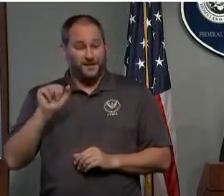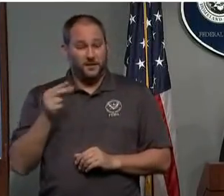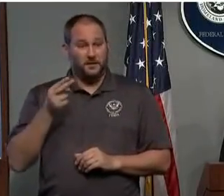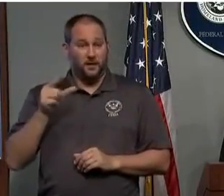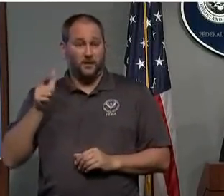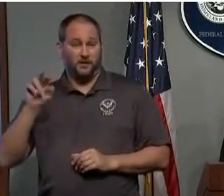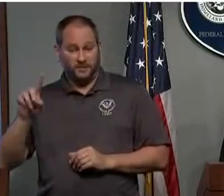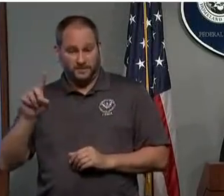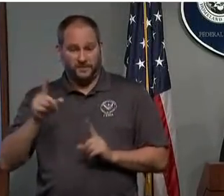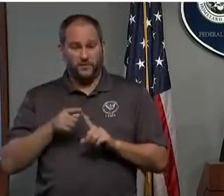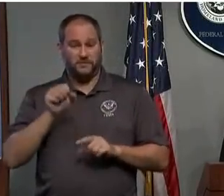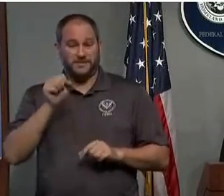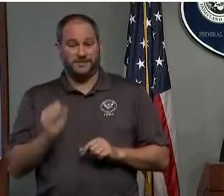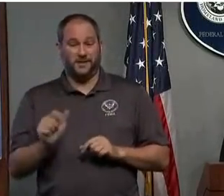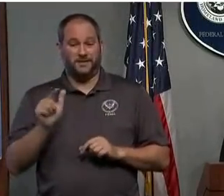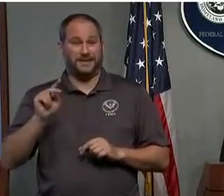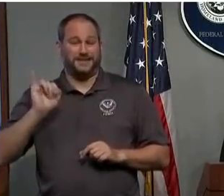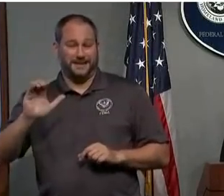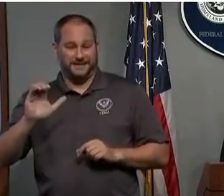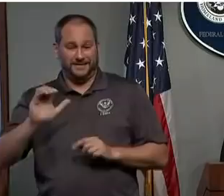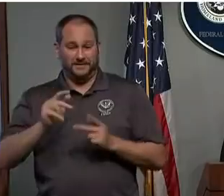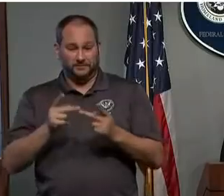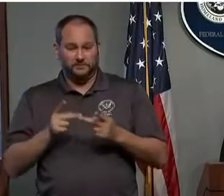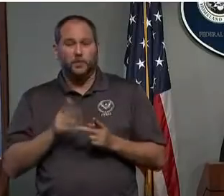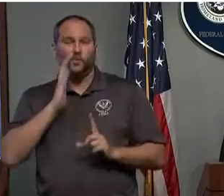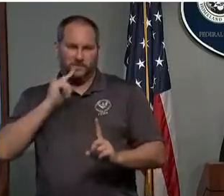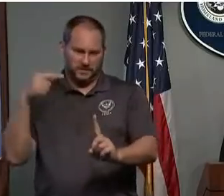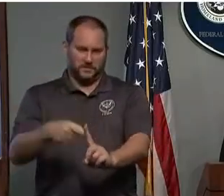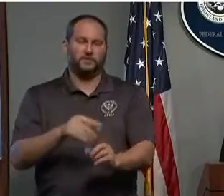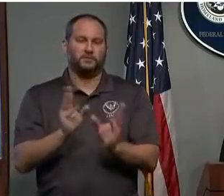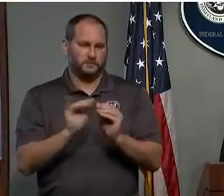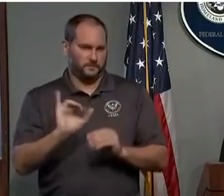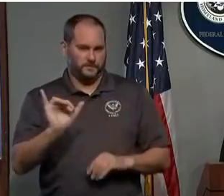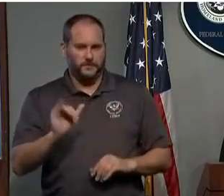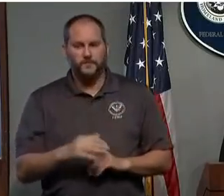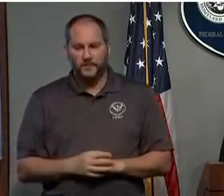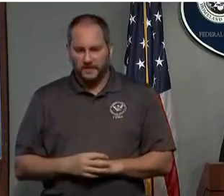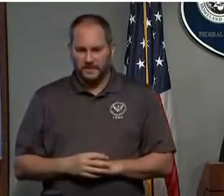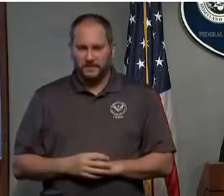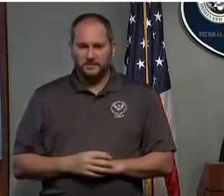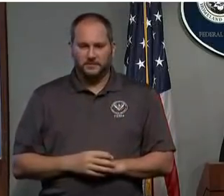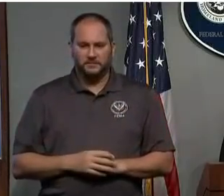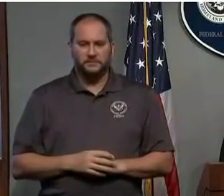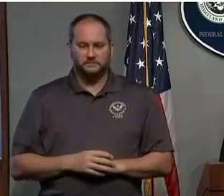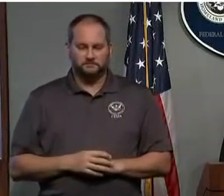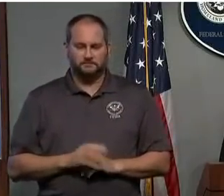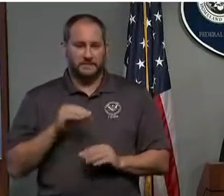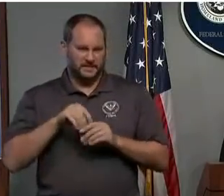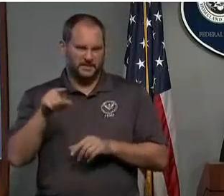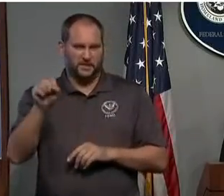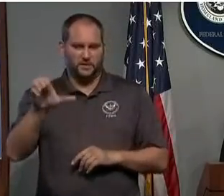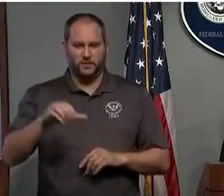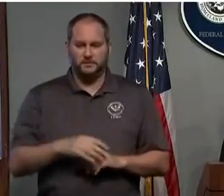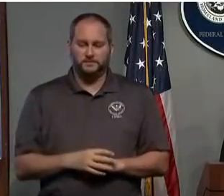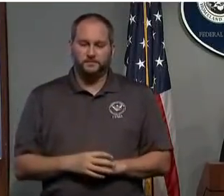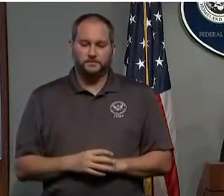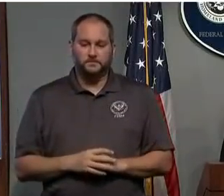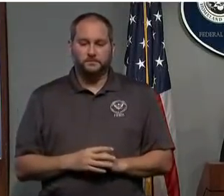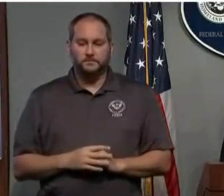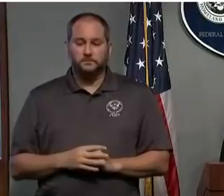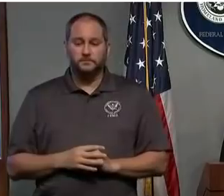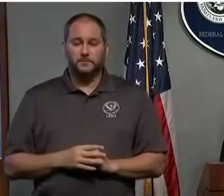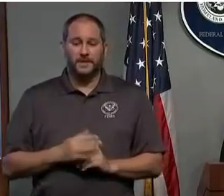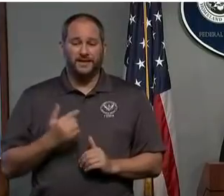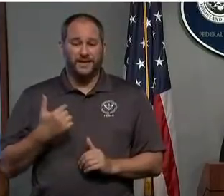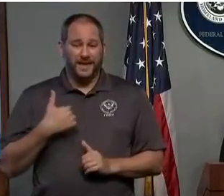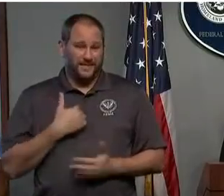she will be forward as well in both South and North Carolina today. To date, the Corps has over 15 mission assignments, 5